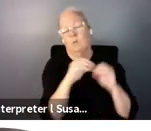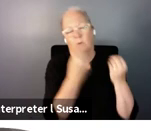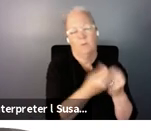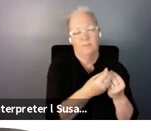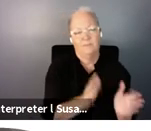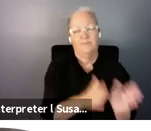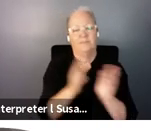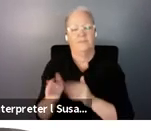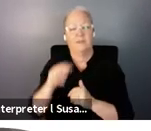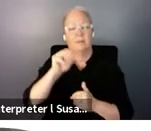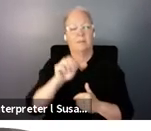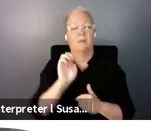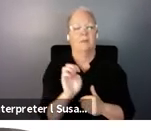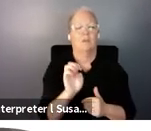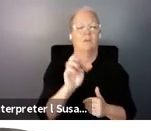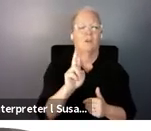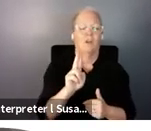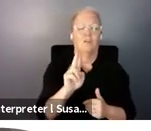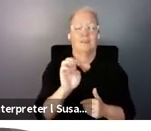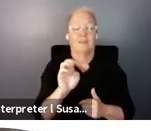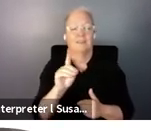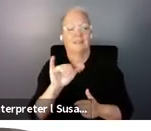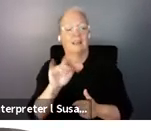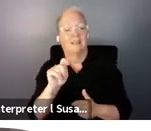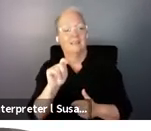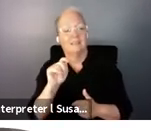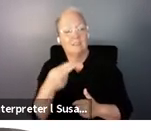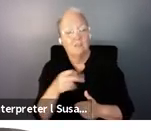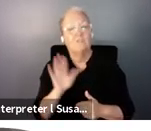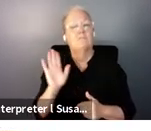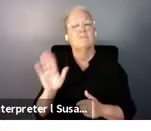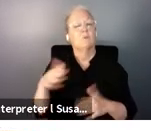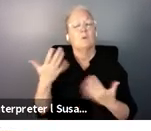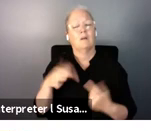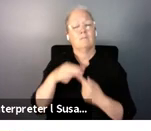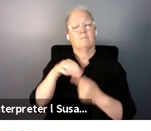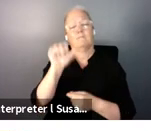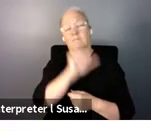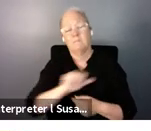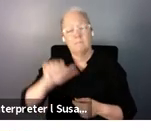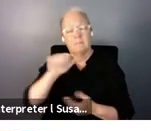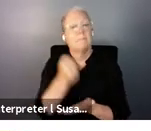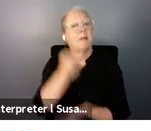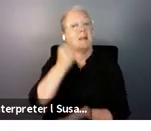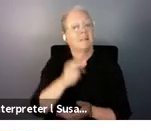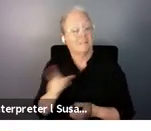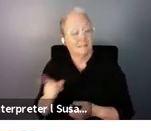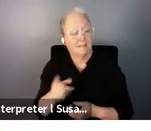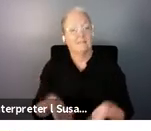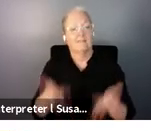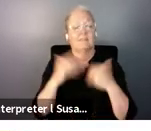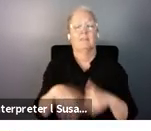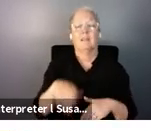who's a senior social development specialist from the Asian Development Bank. And lastly, we'll have Tom Shakespeare, who